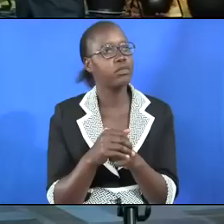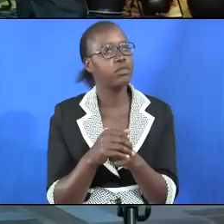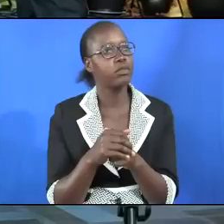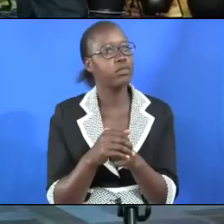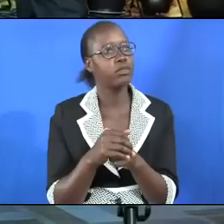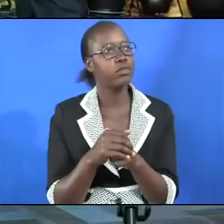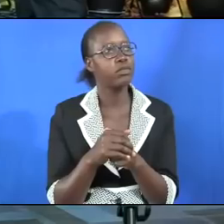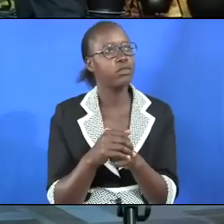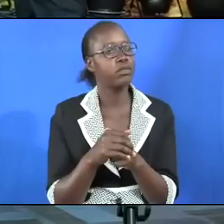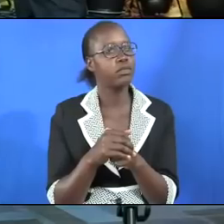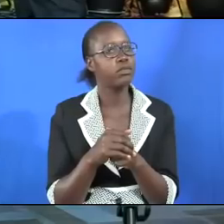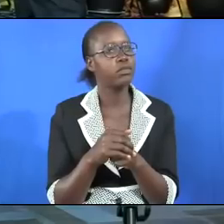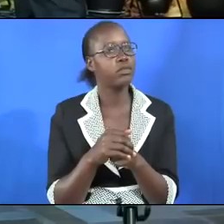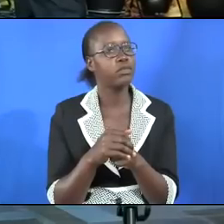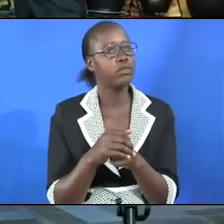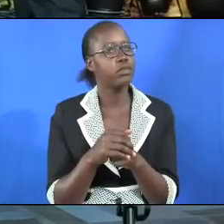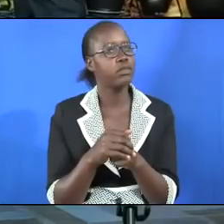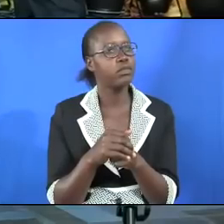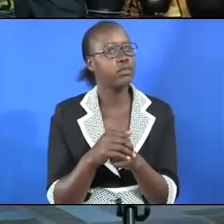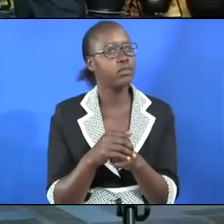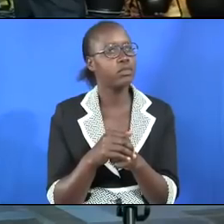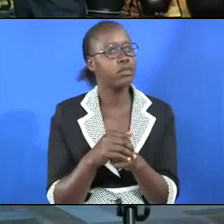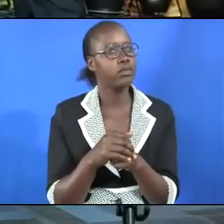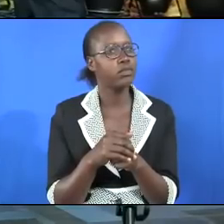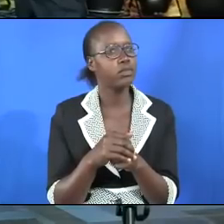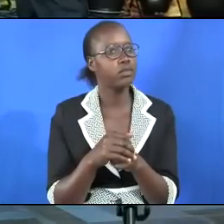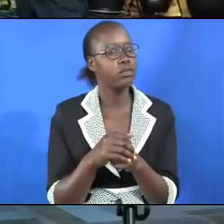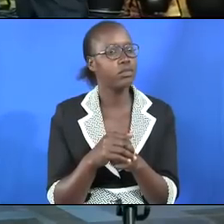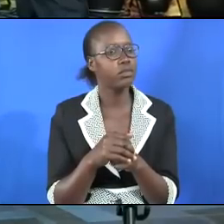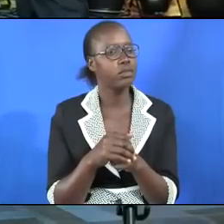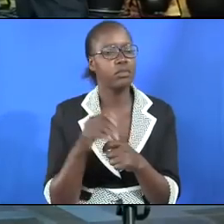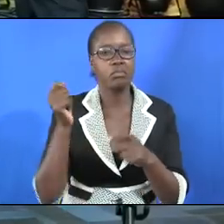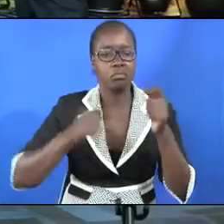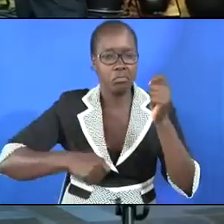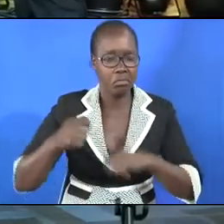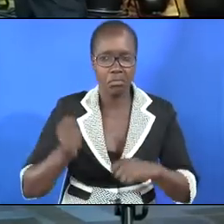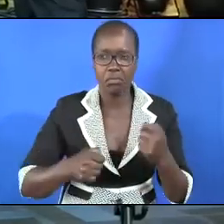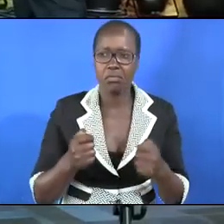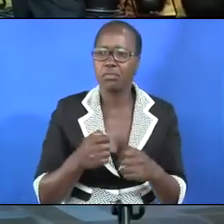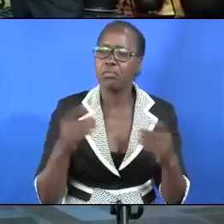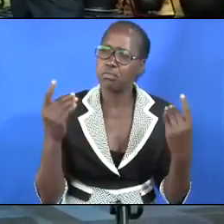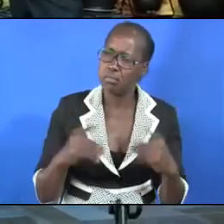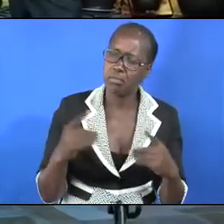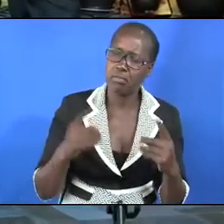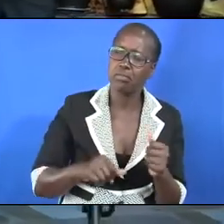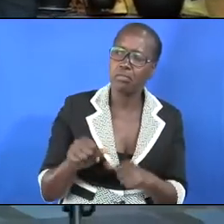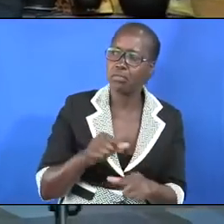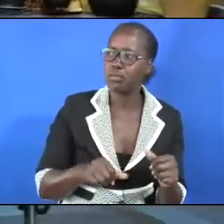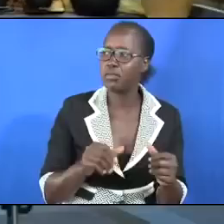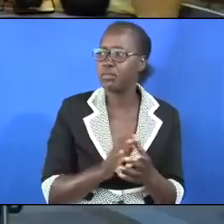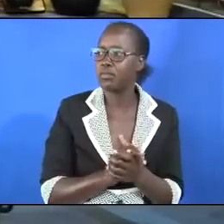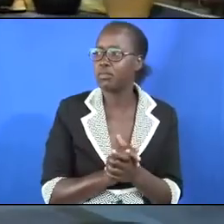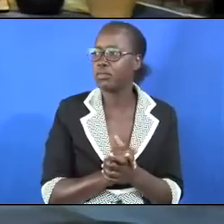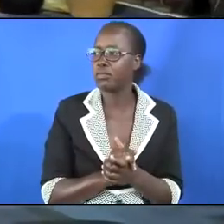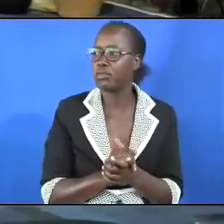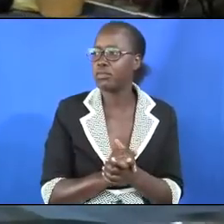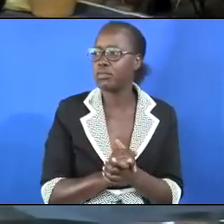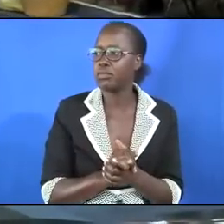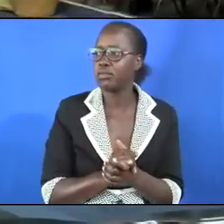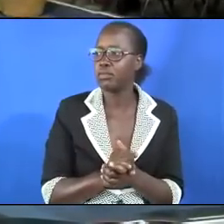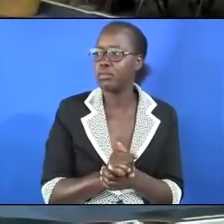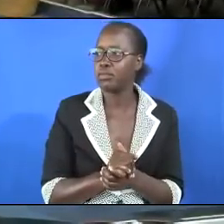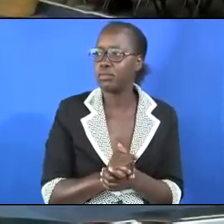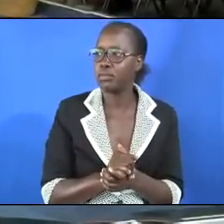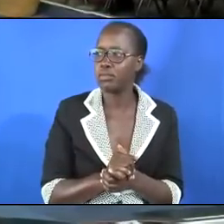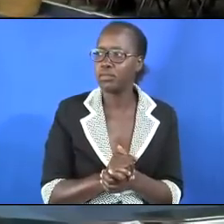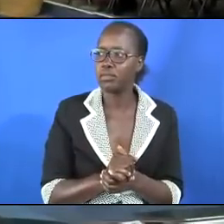how will you call it you know drama they will do a lot of drama around you even when it is empty